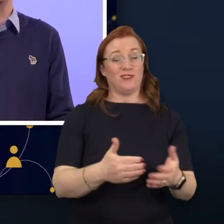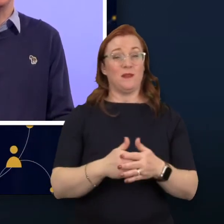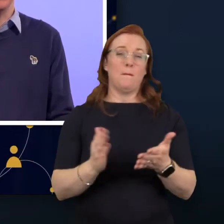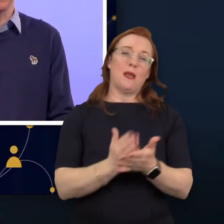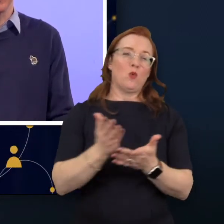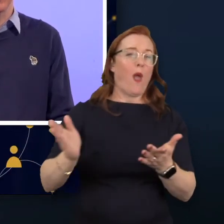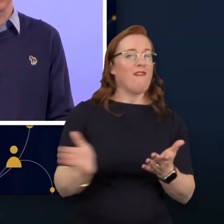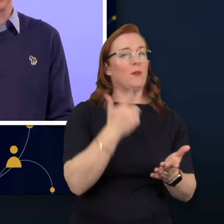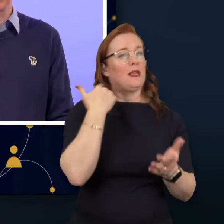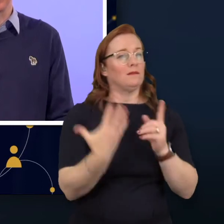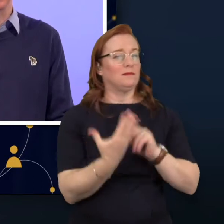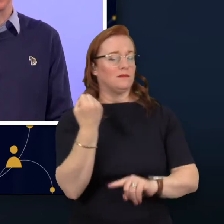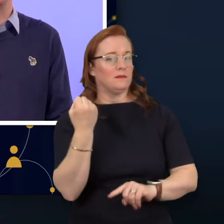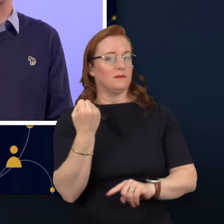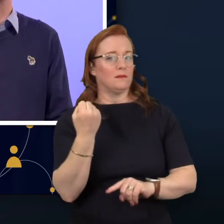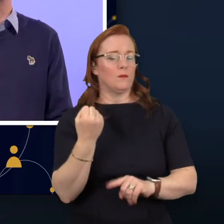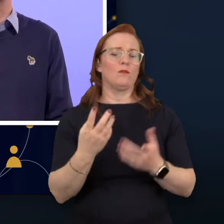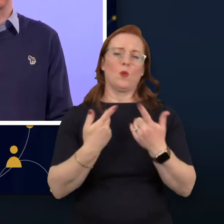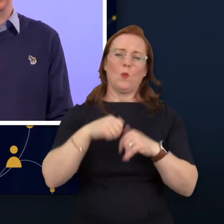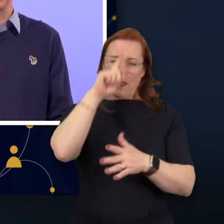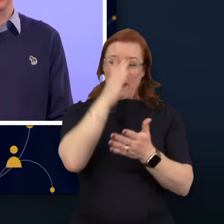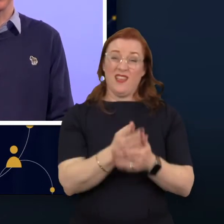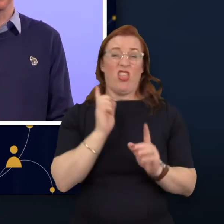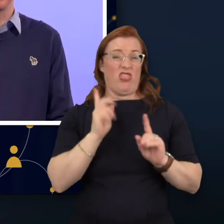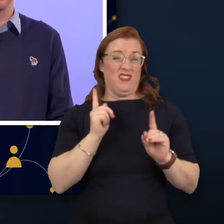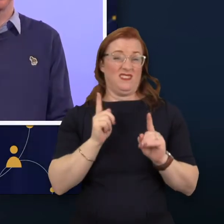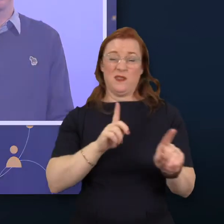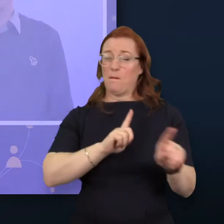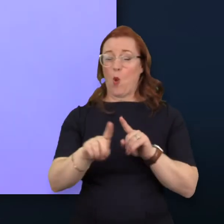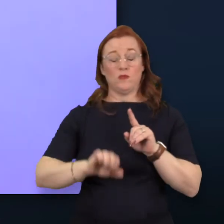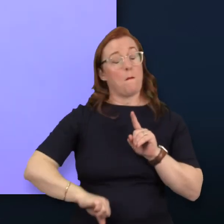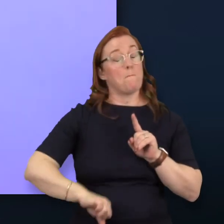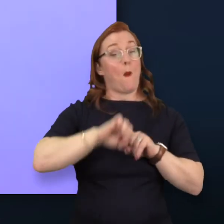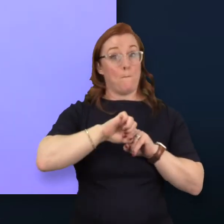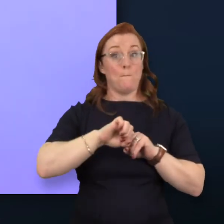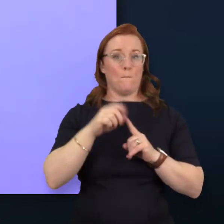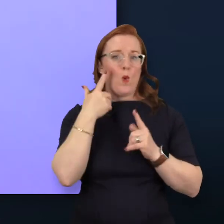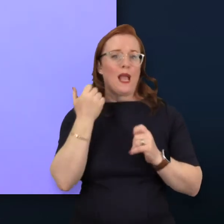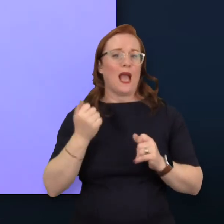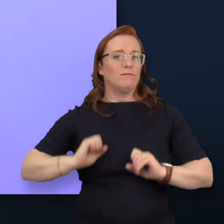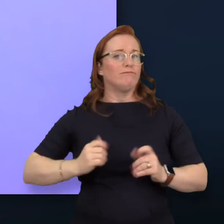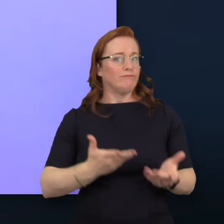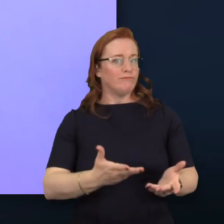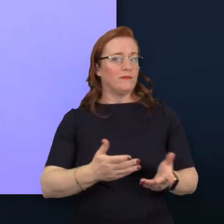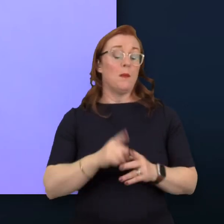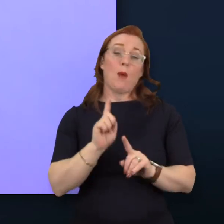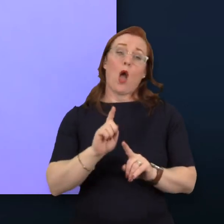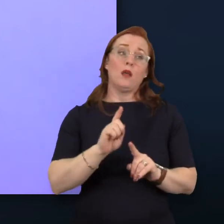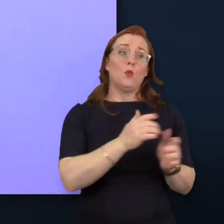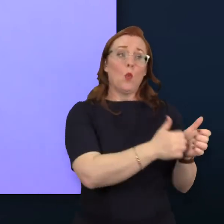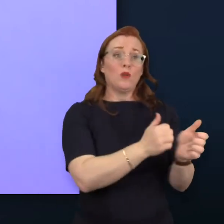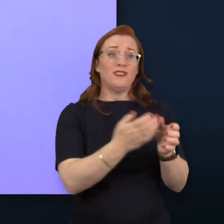We believe that these are the most impactful things that we can do. But every organization is different.